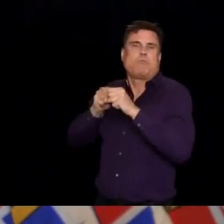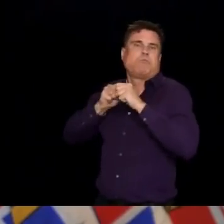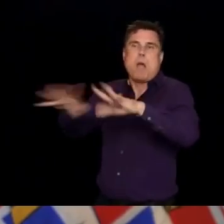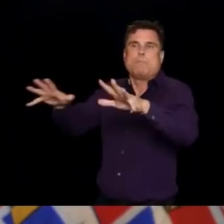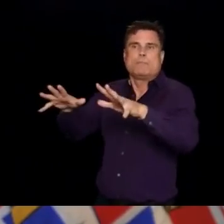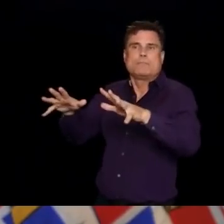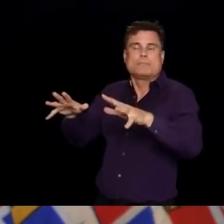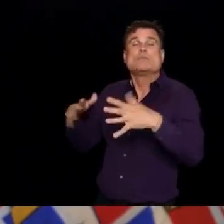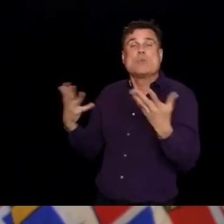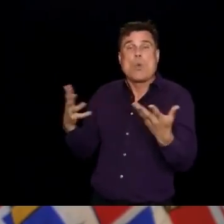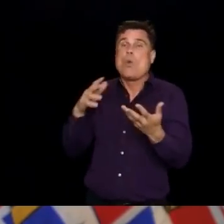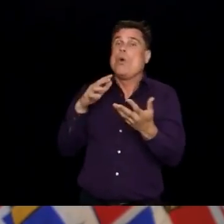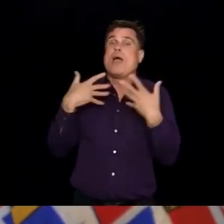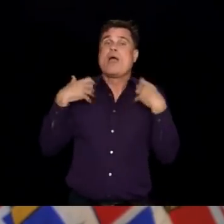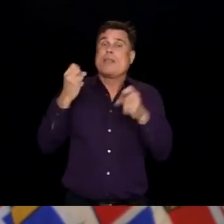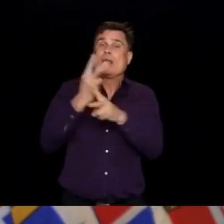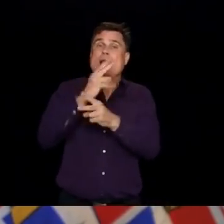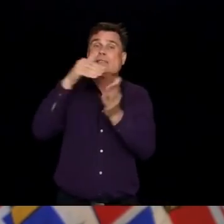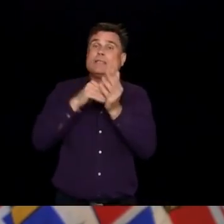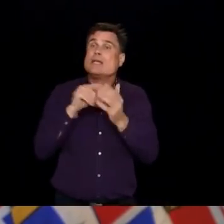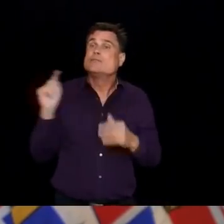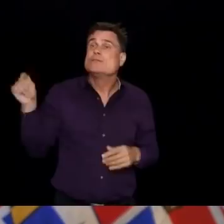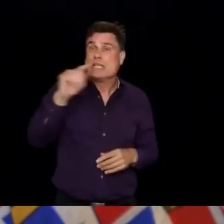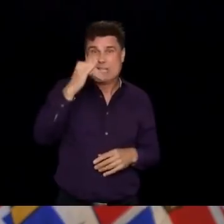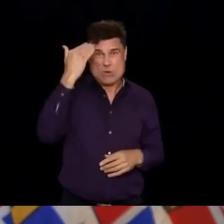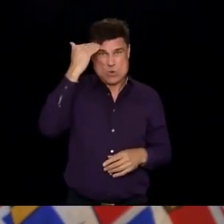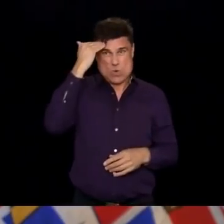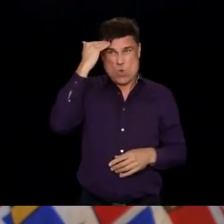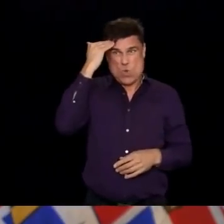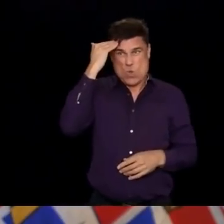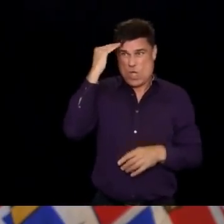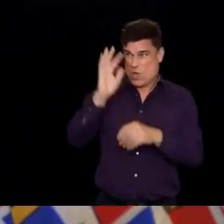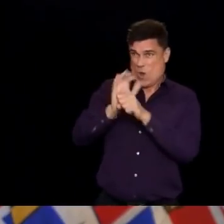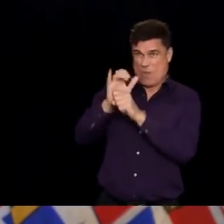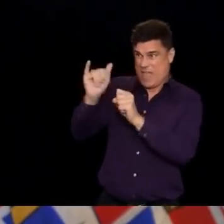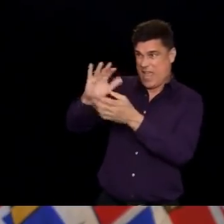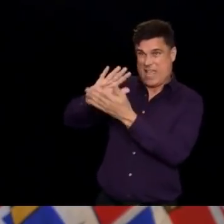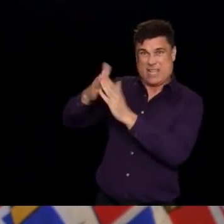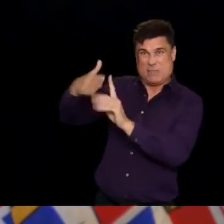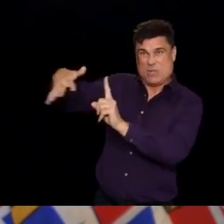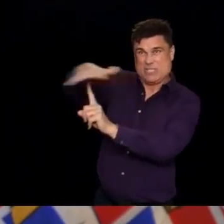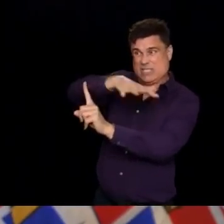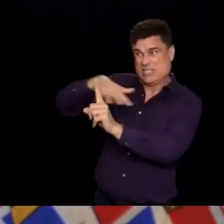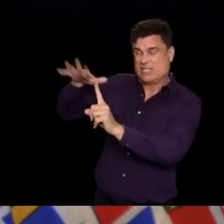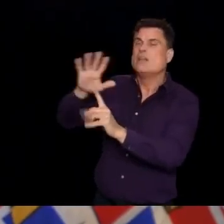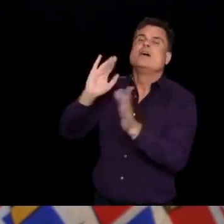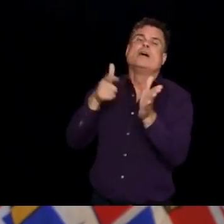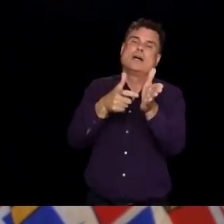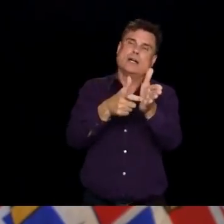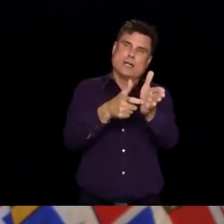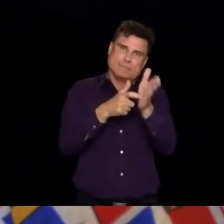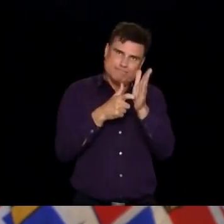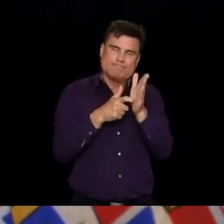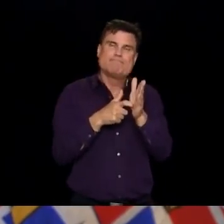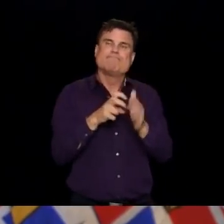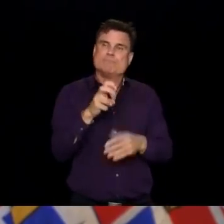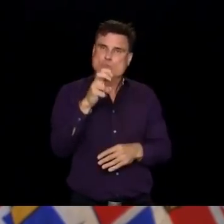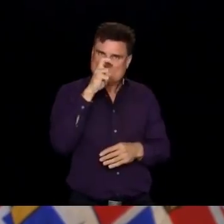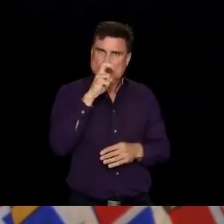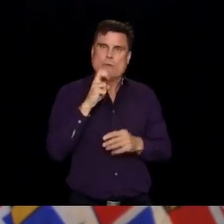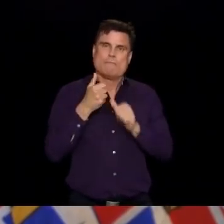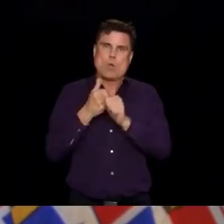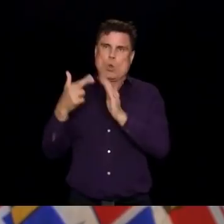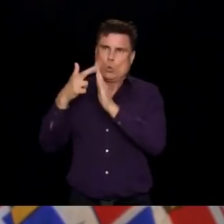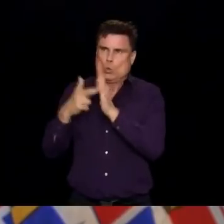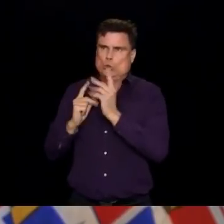enough virus around that you may run a very high risk of being infected. So that is why we have in place the protocols that we do in our healthcare setting,